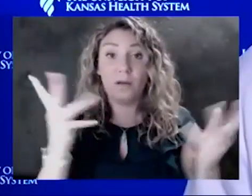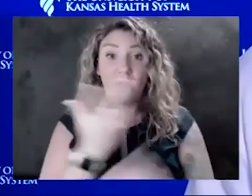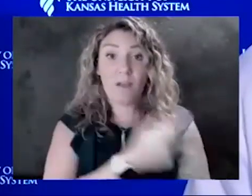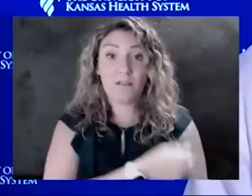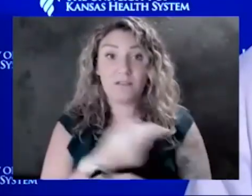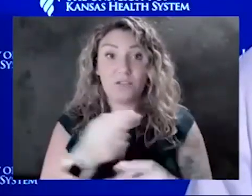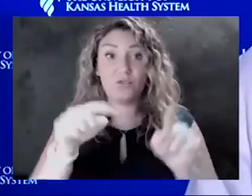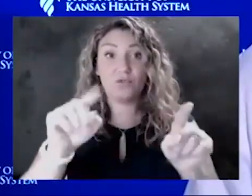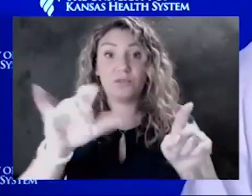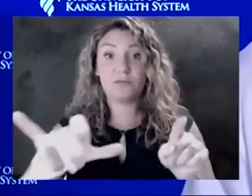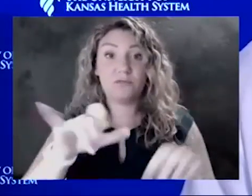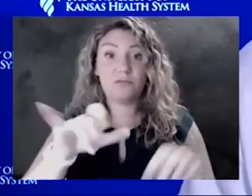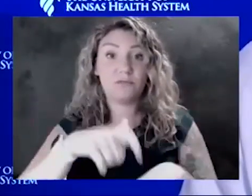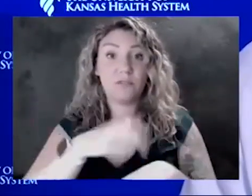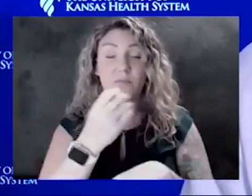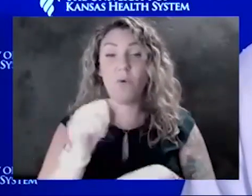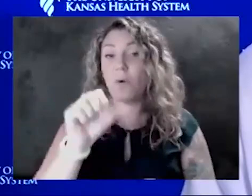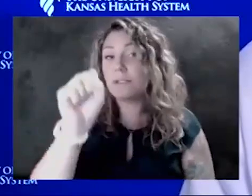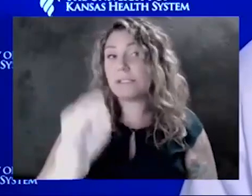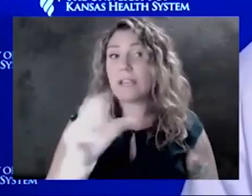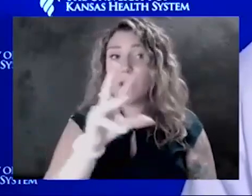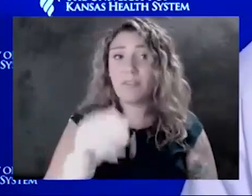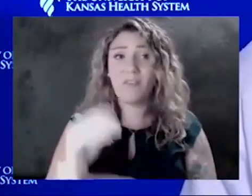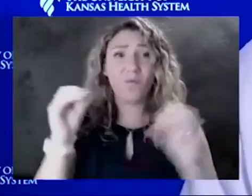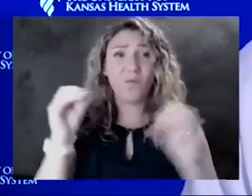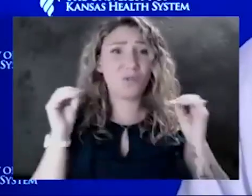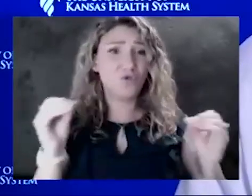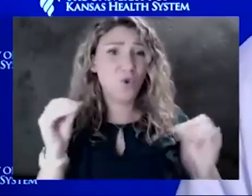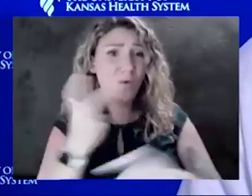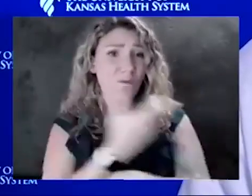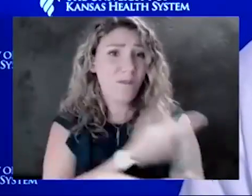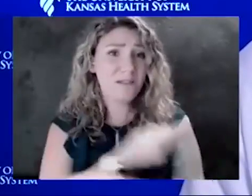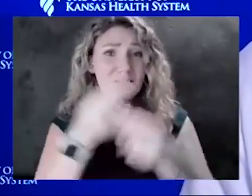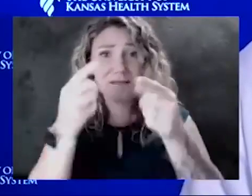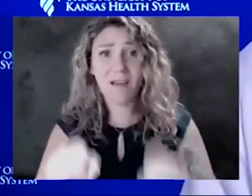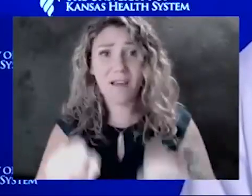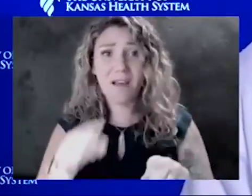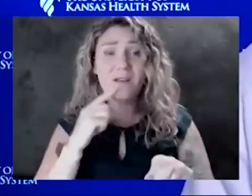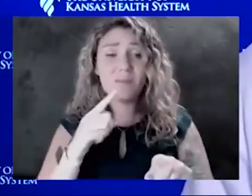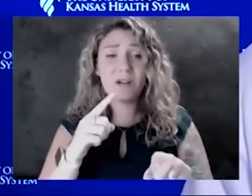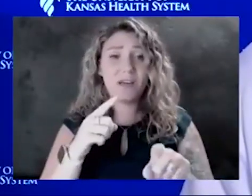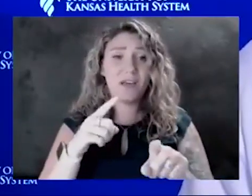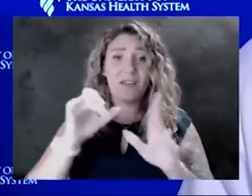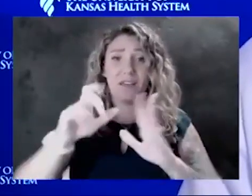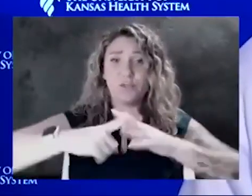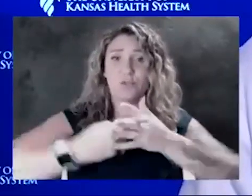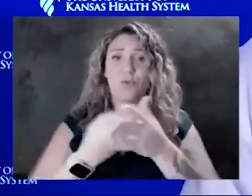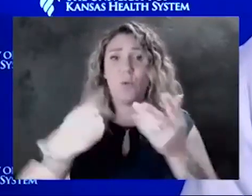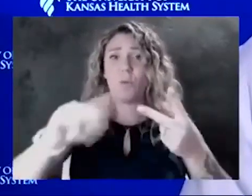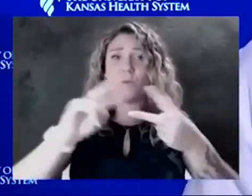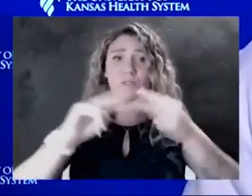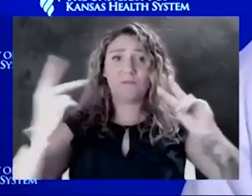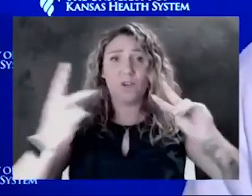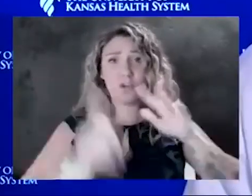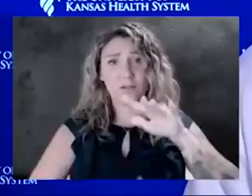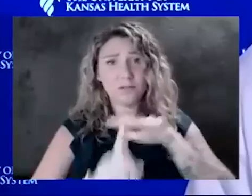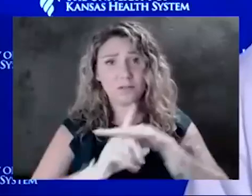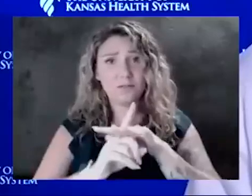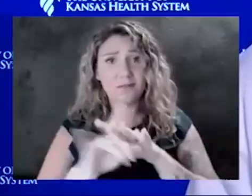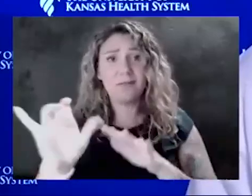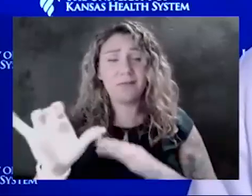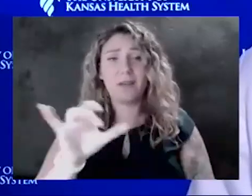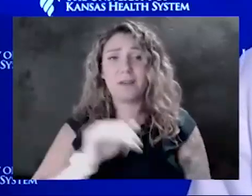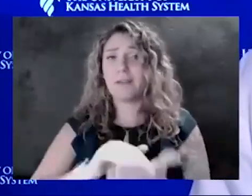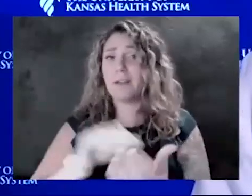Or if you look at South Africa, there was no vaccines prompting these variants to arise. To Dr. Archer's point, exactly,